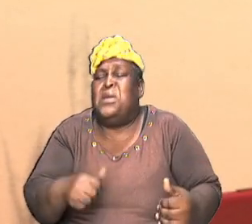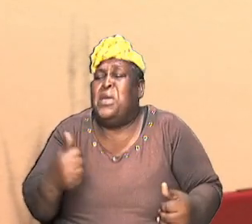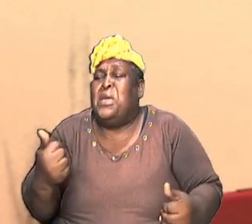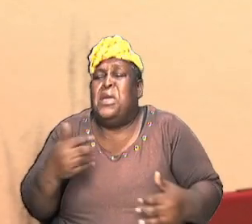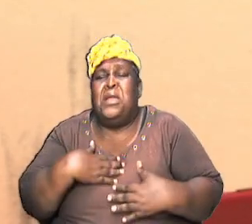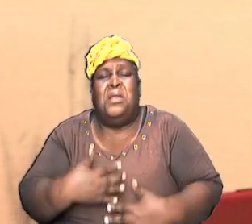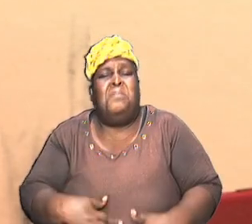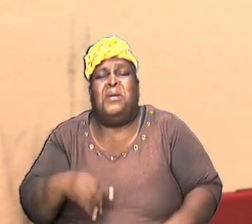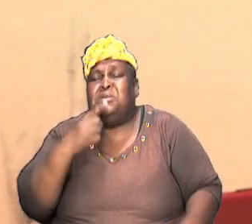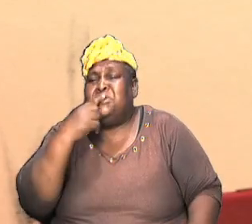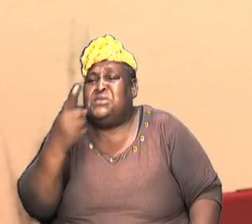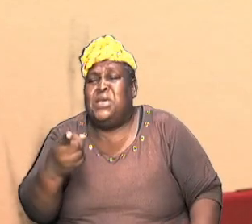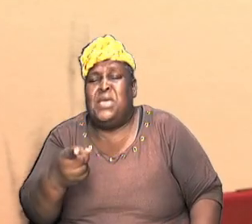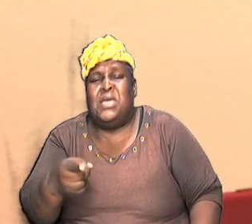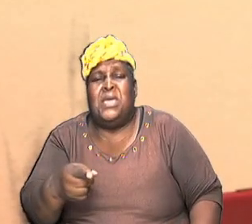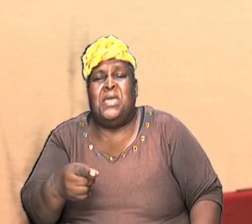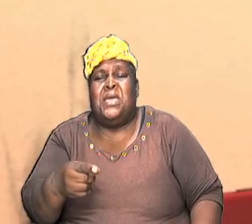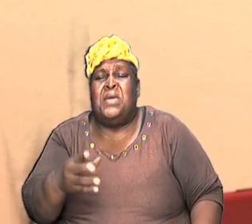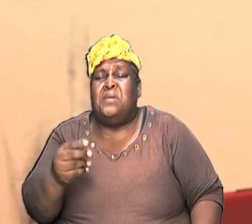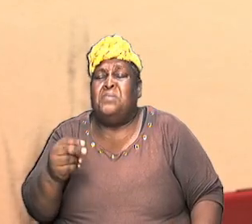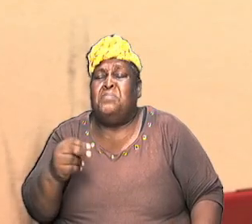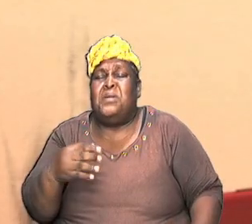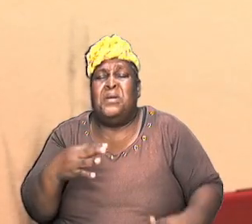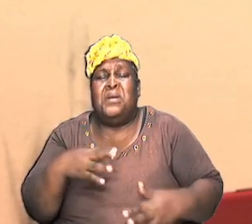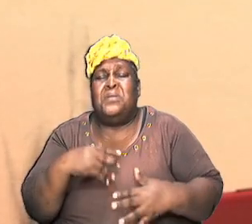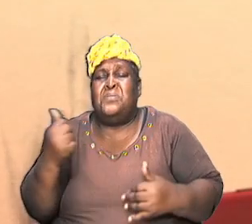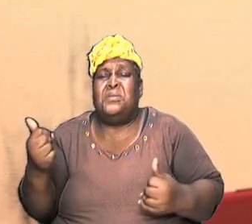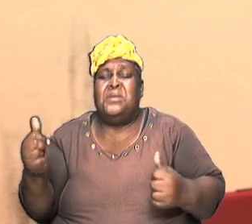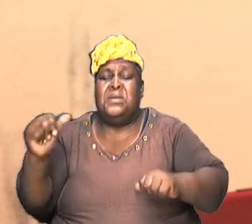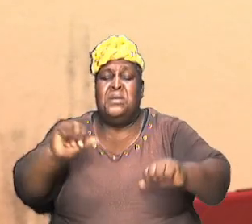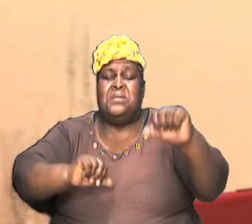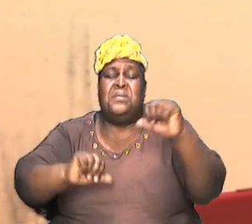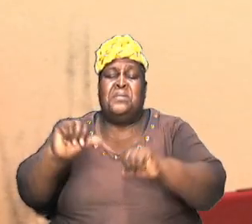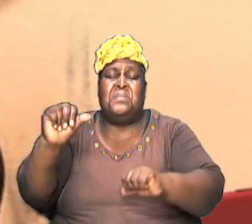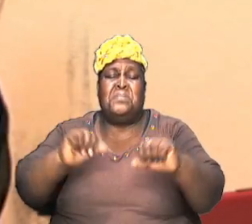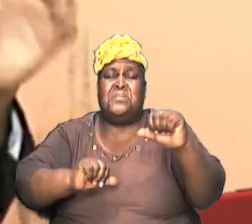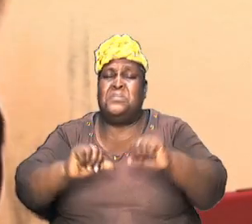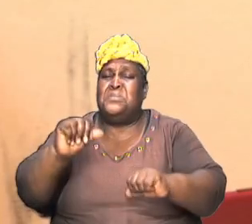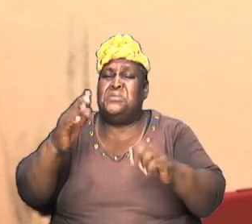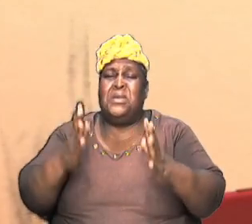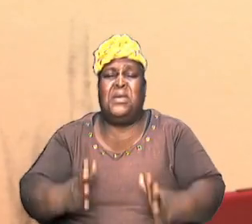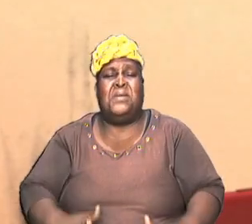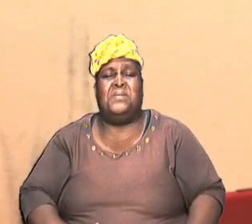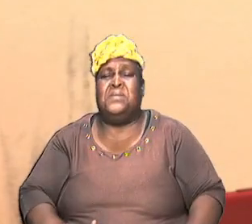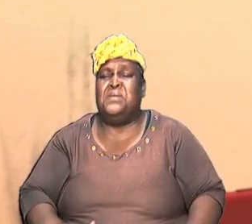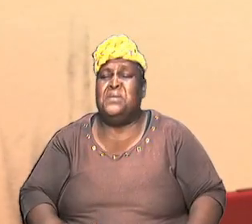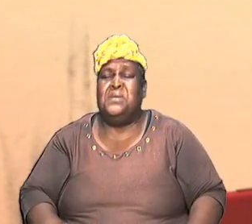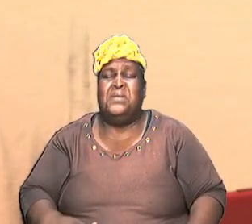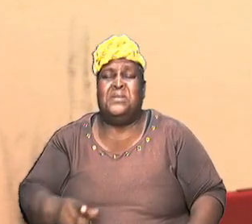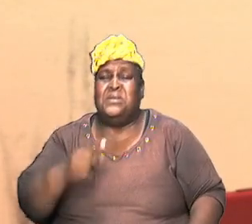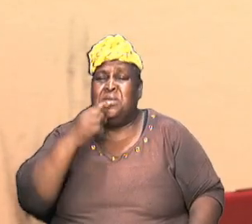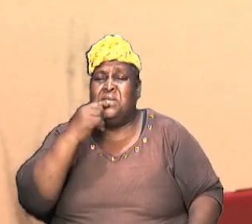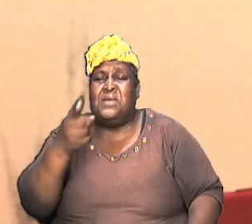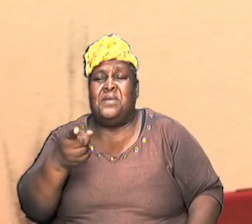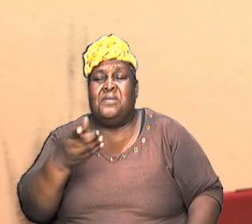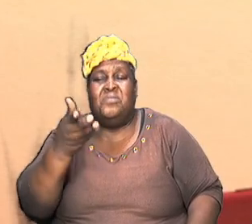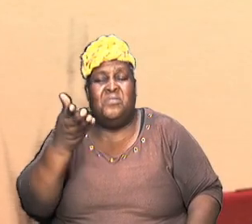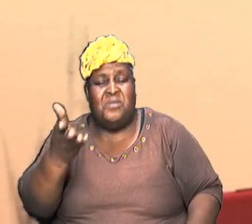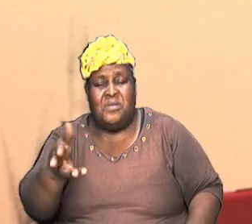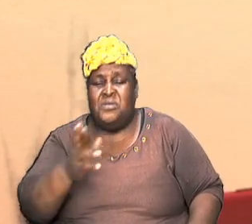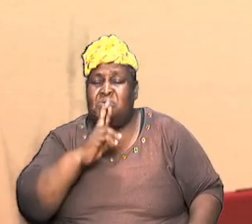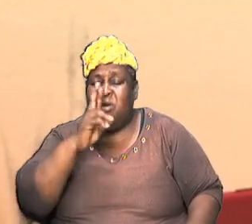it doesn't matter what the skeptics the agnostics the scientists it does not matter what they put forward these are